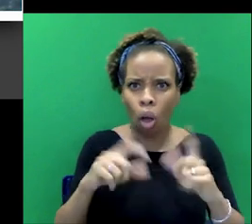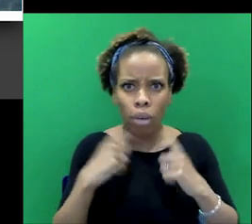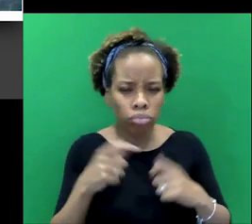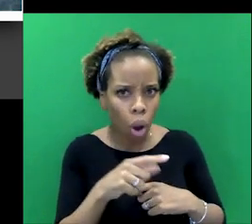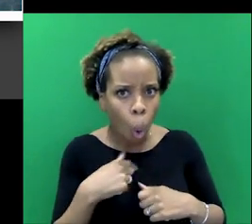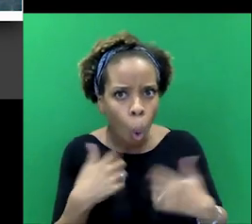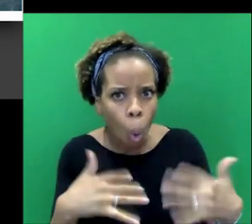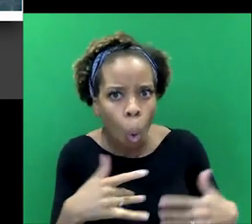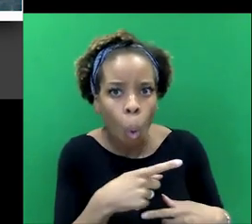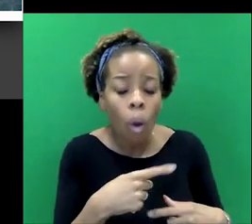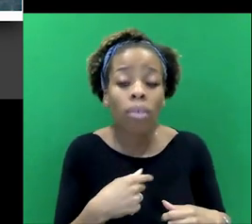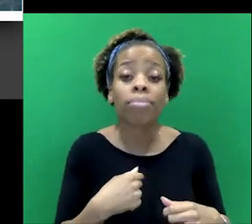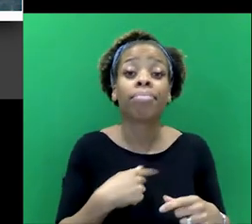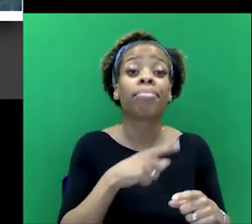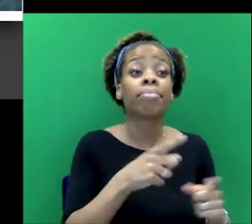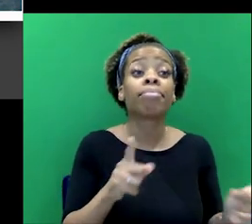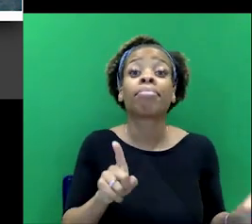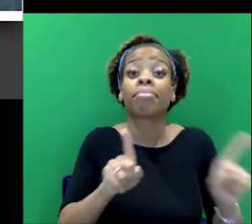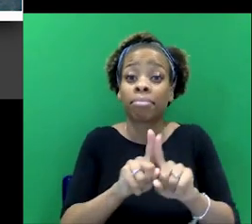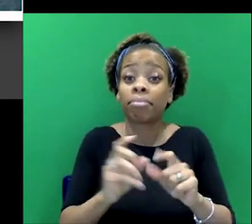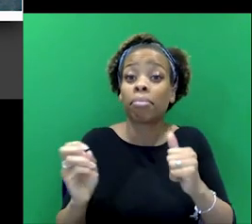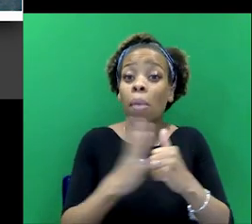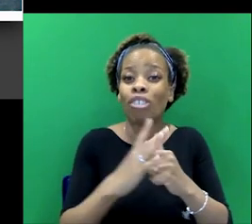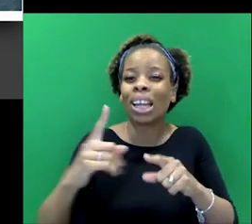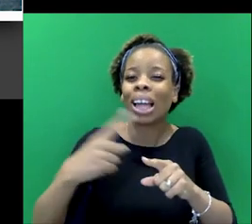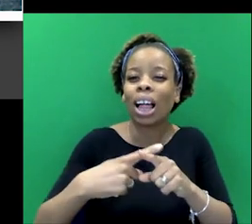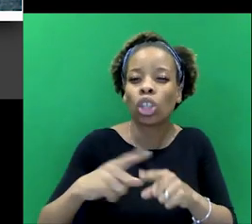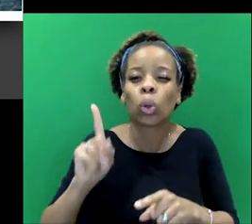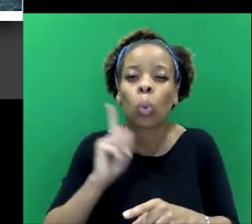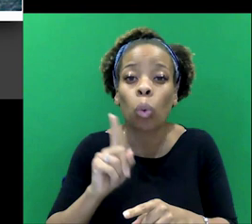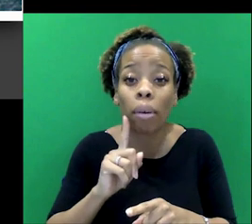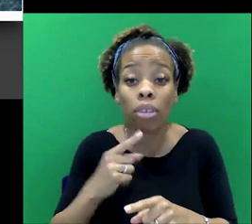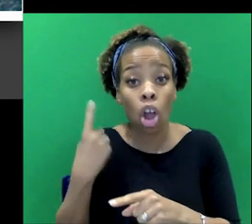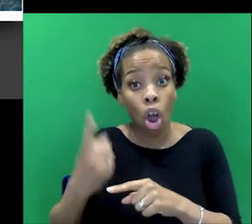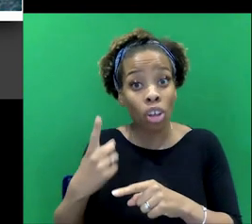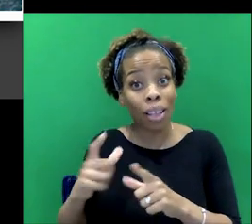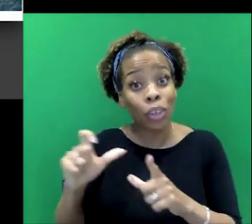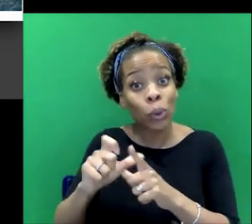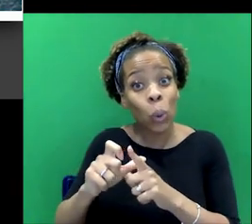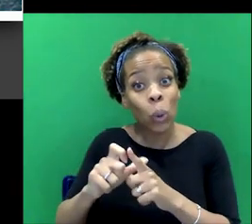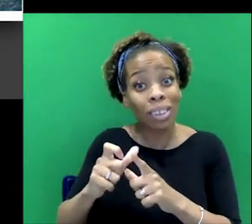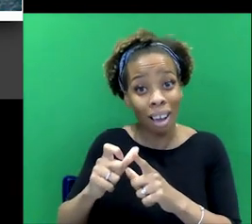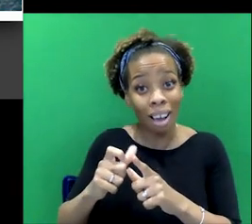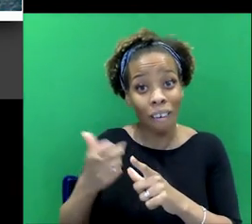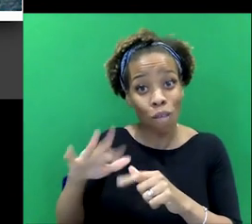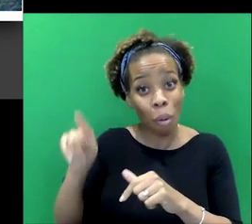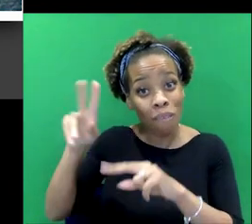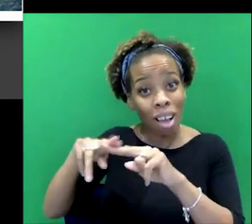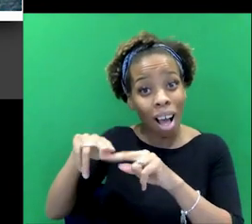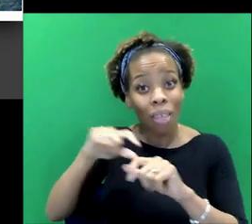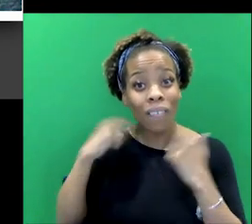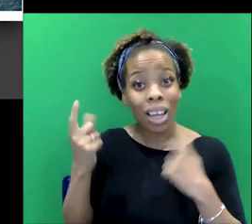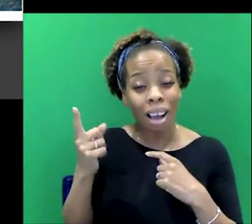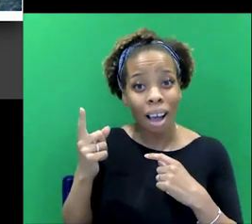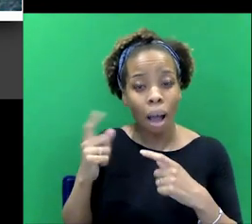And then he marries an English woman who is also the daughter of another vicar. So he's moving in church circles. I think that helps